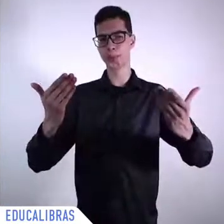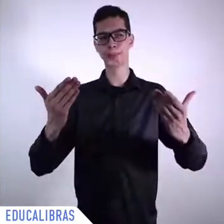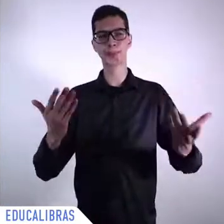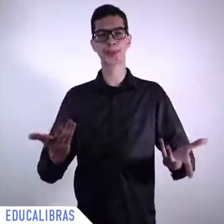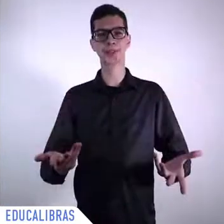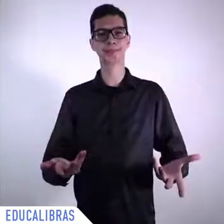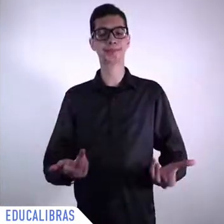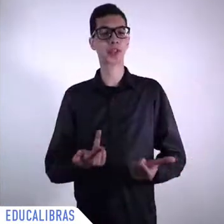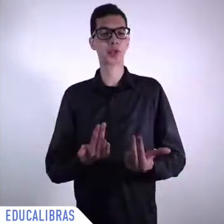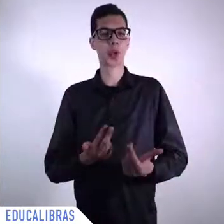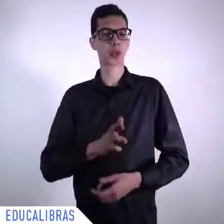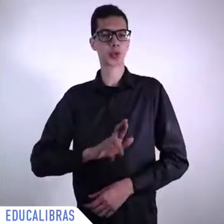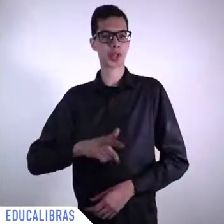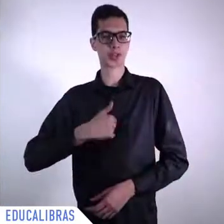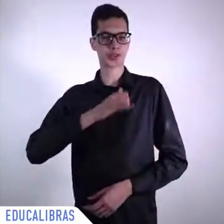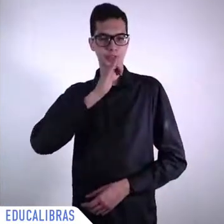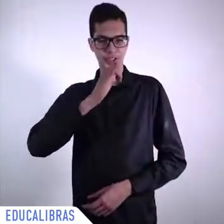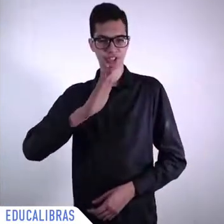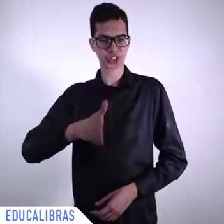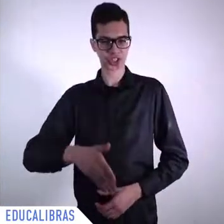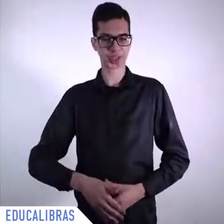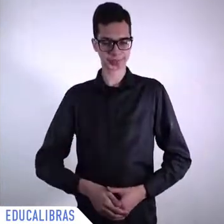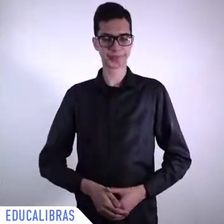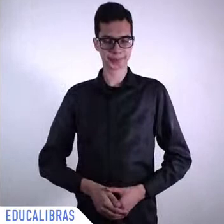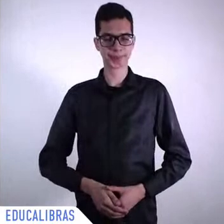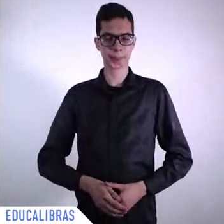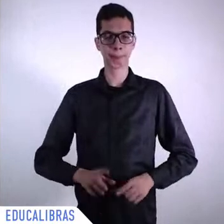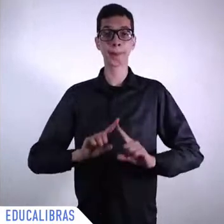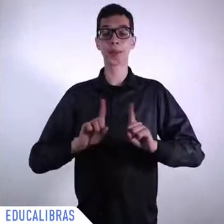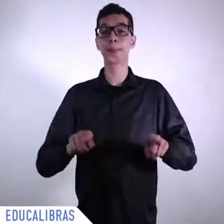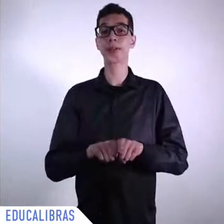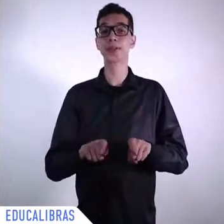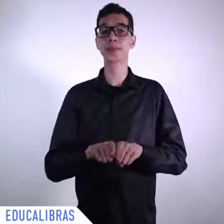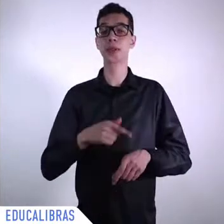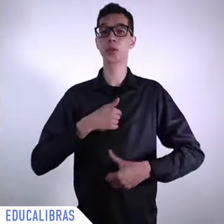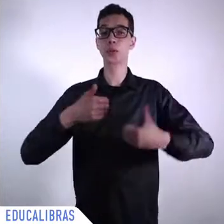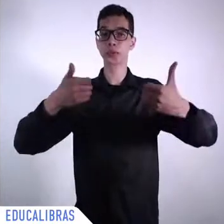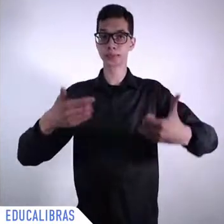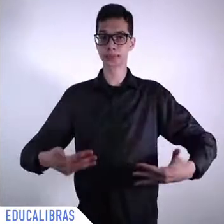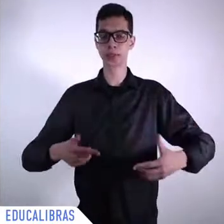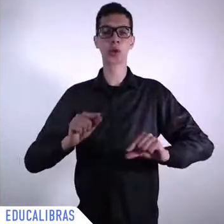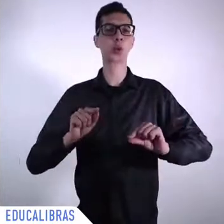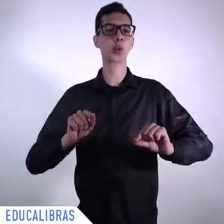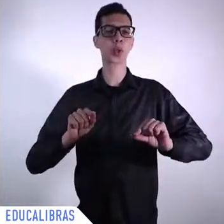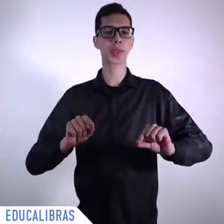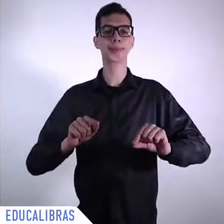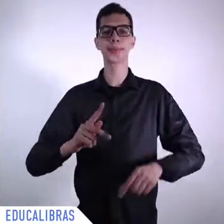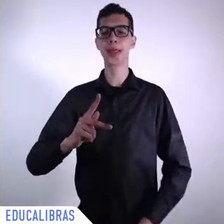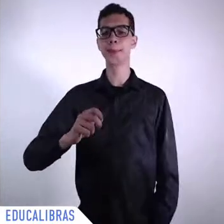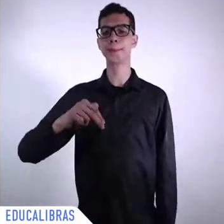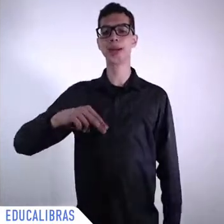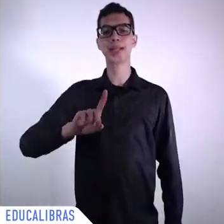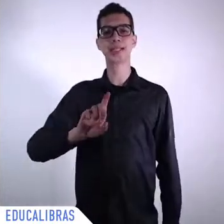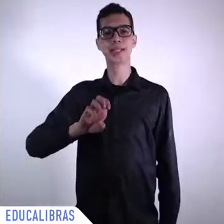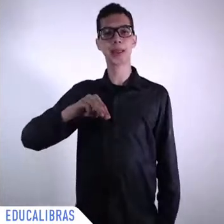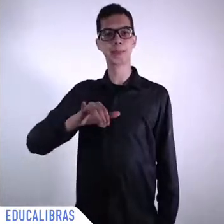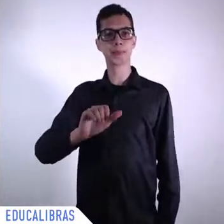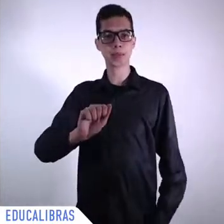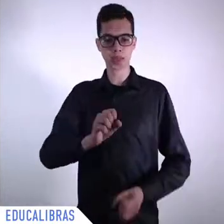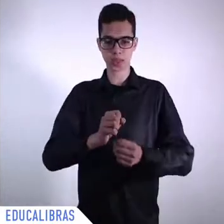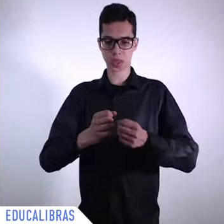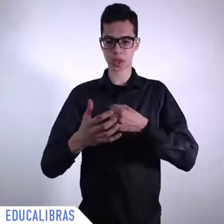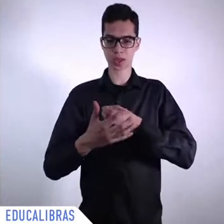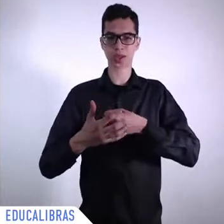the pandemic itself, destructive as it was in Brazil, it's really almost 160,000 people